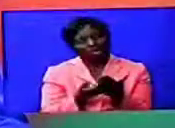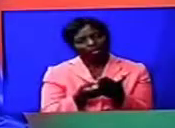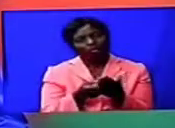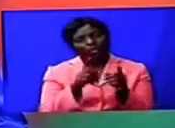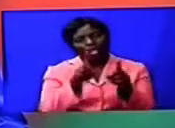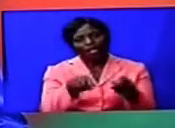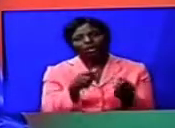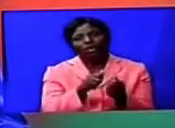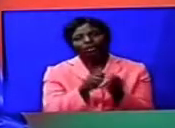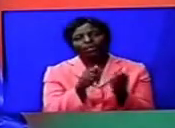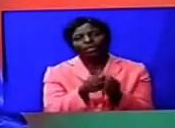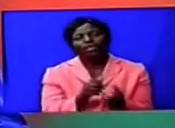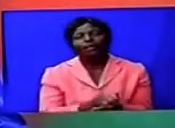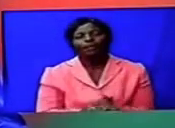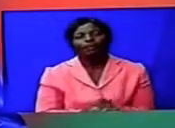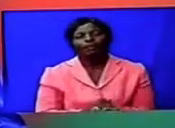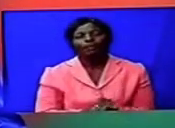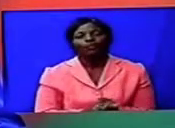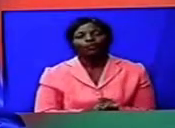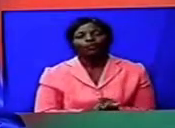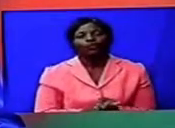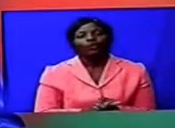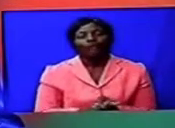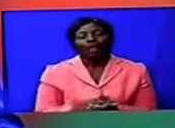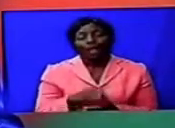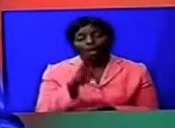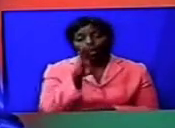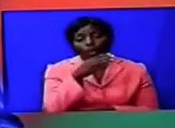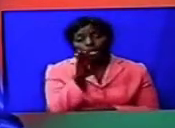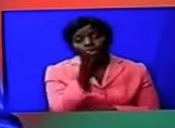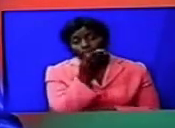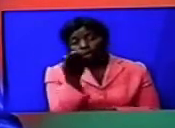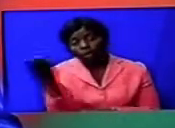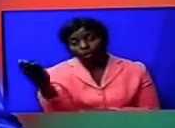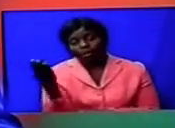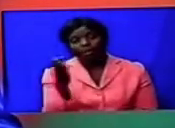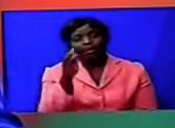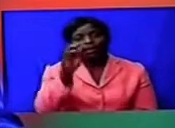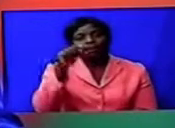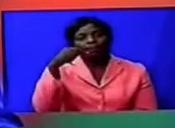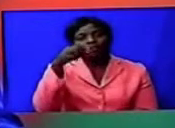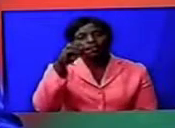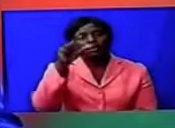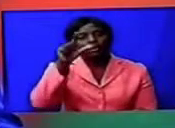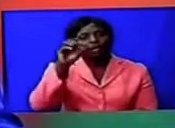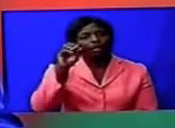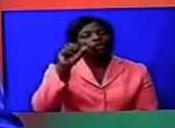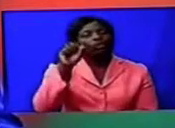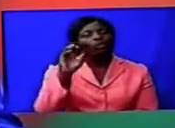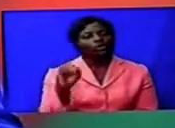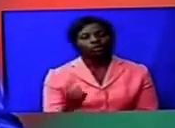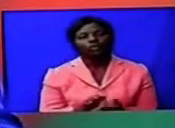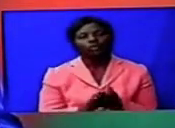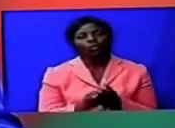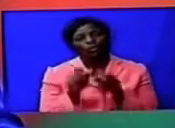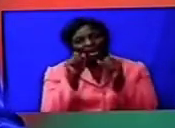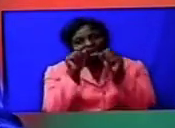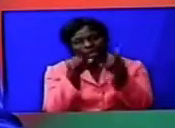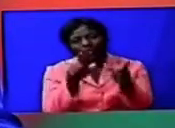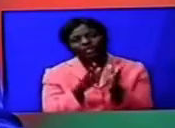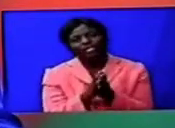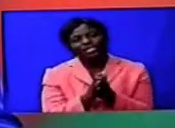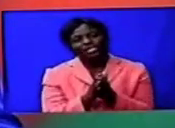Henauti Entertainment acoustic musician Agoloso has launched his first album at Mebawa Club in Blantai.